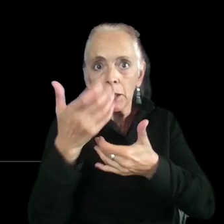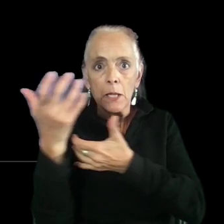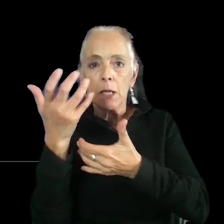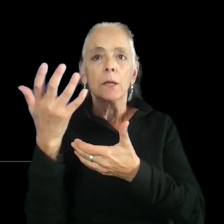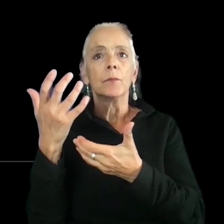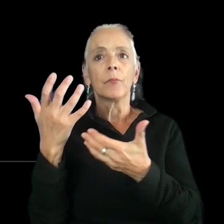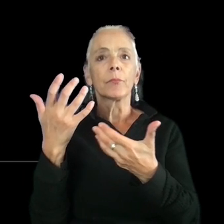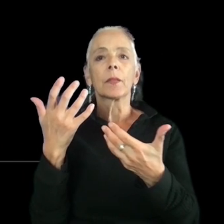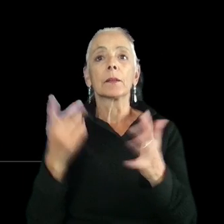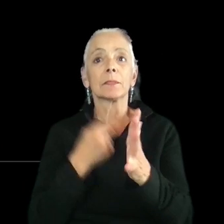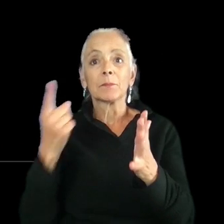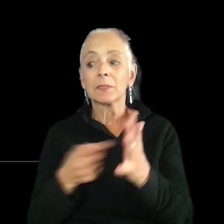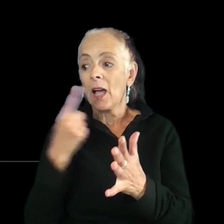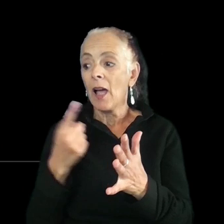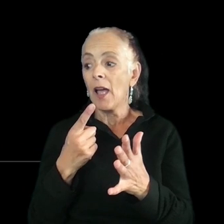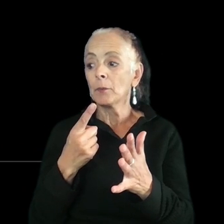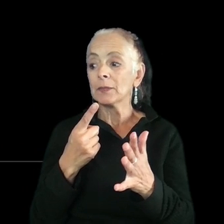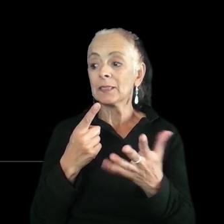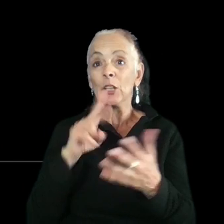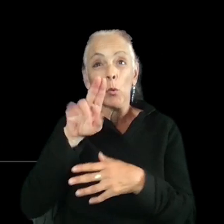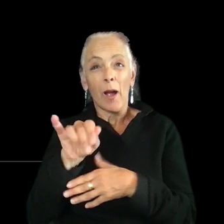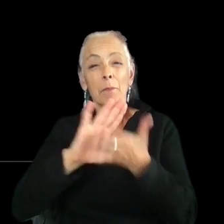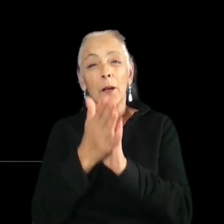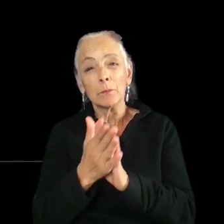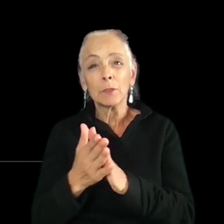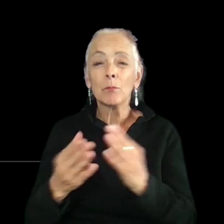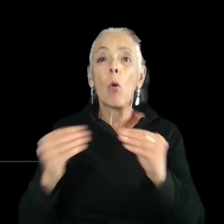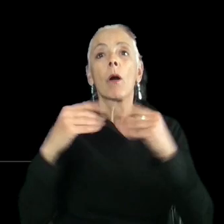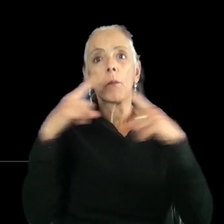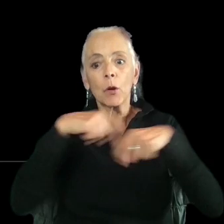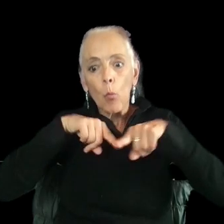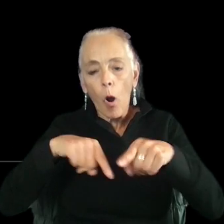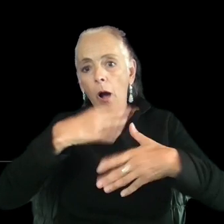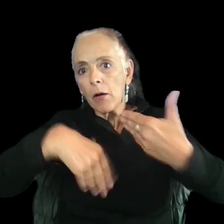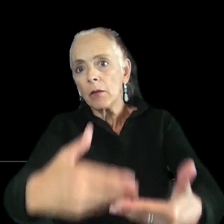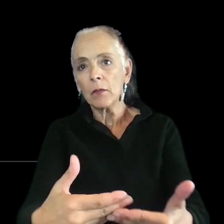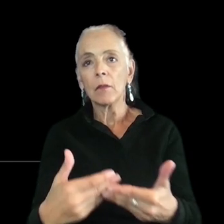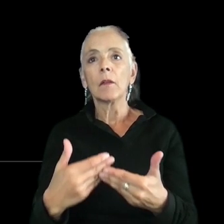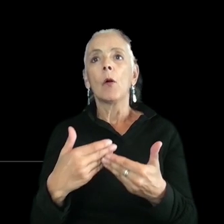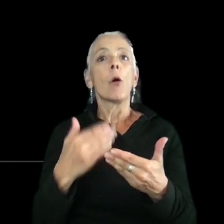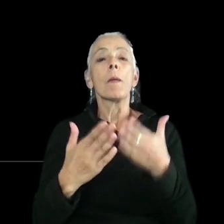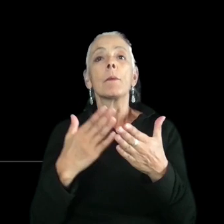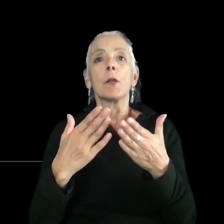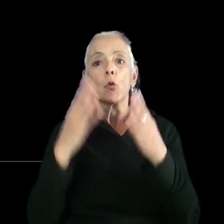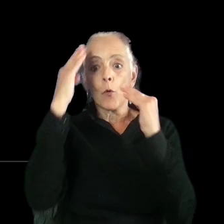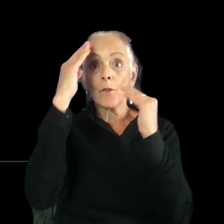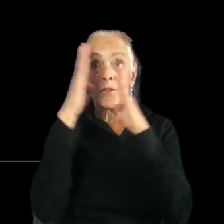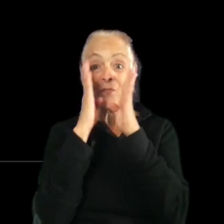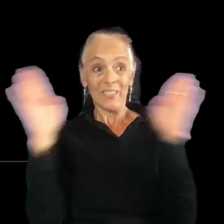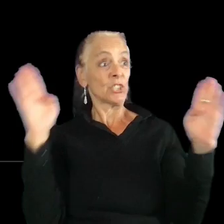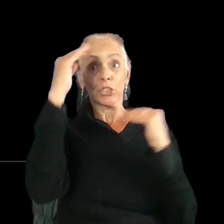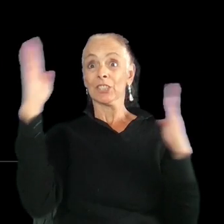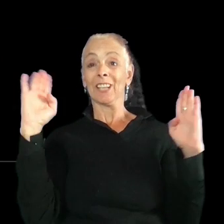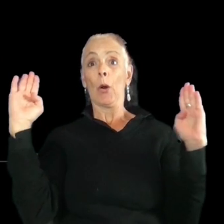sometimes the UI even gets more complex as you're playing the game, or you're reducing your field of vision because you've been hurt.